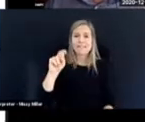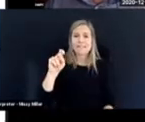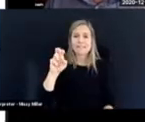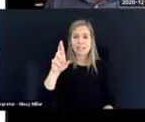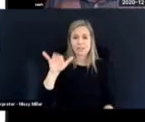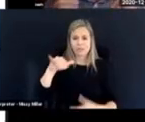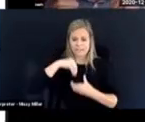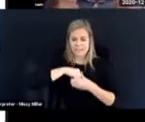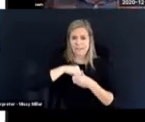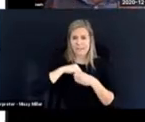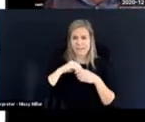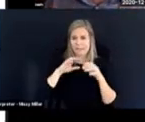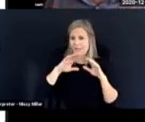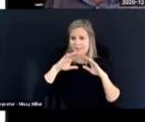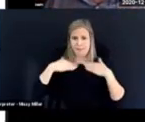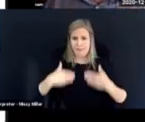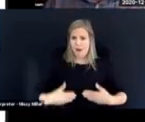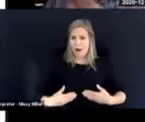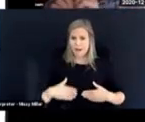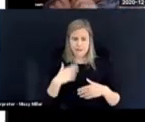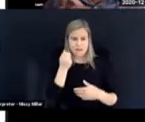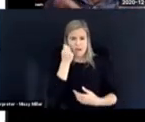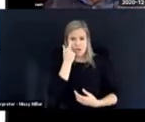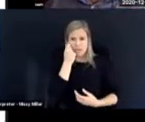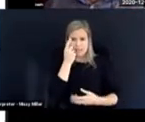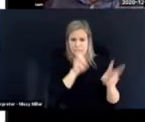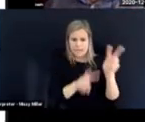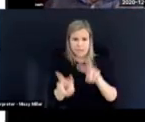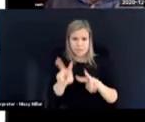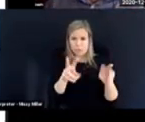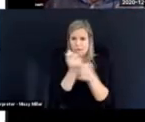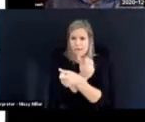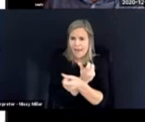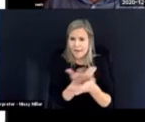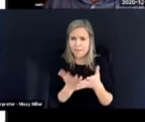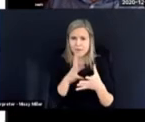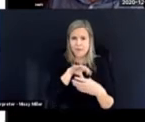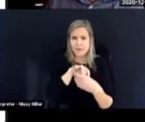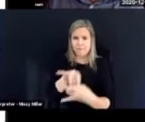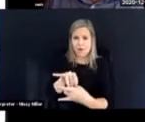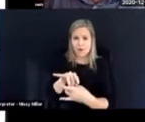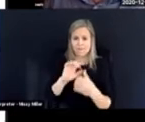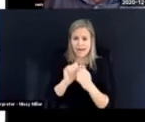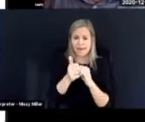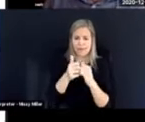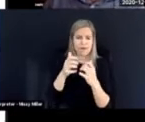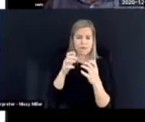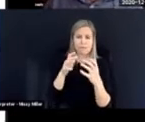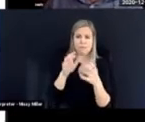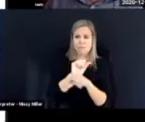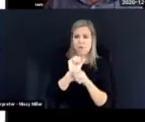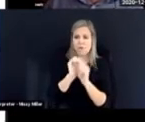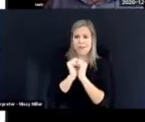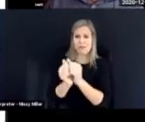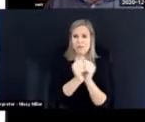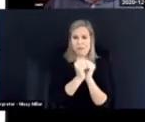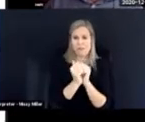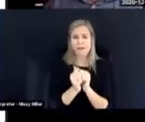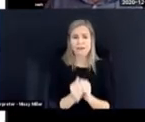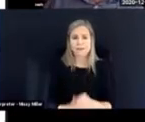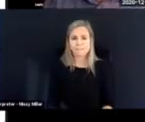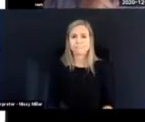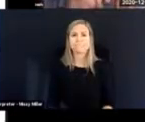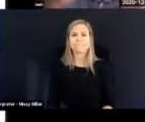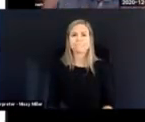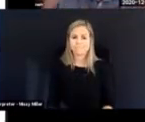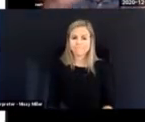about them and understand them and observe to see how they're working or not working.